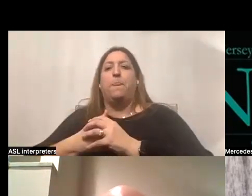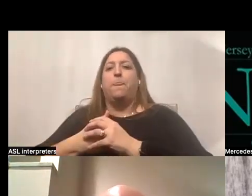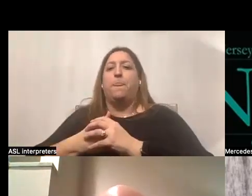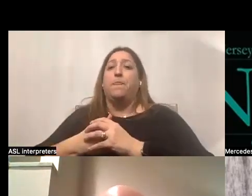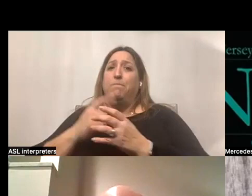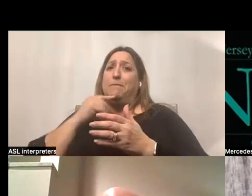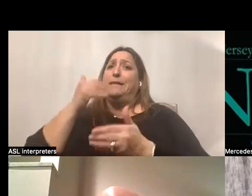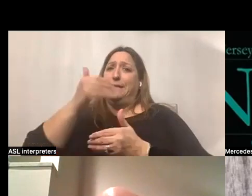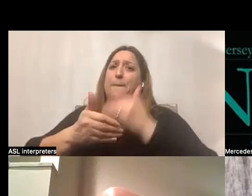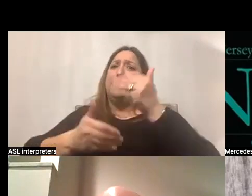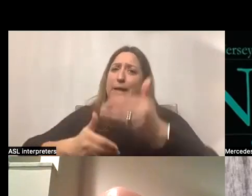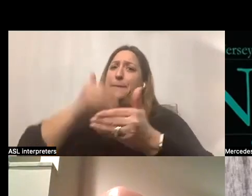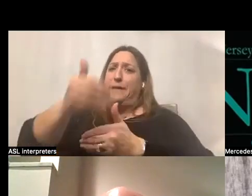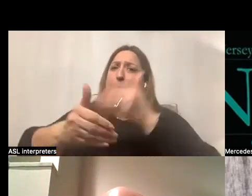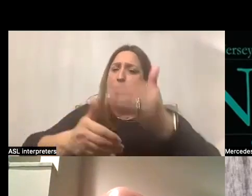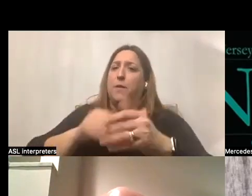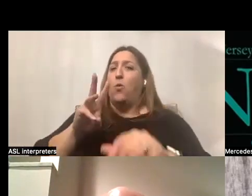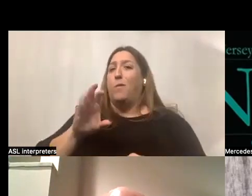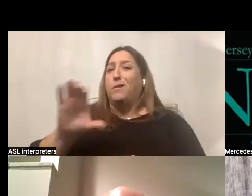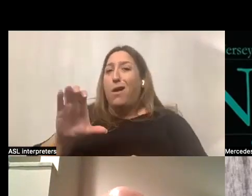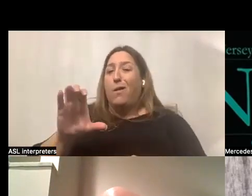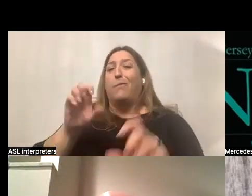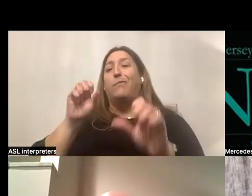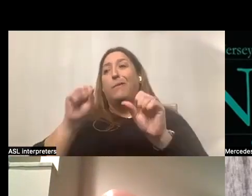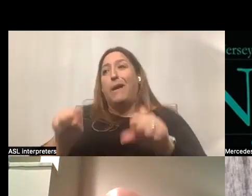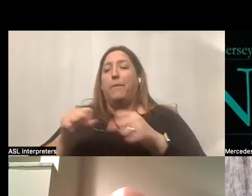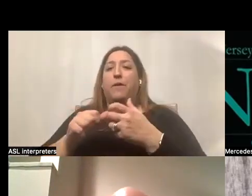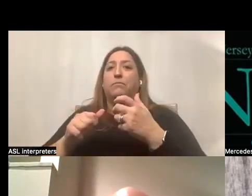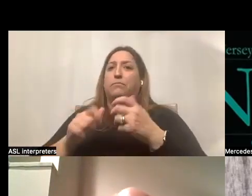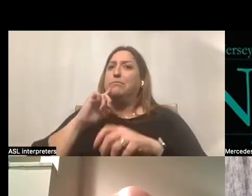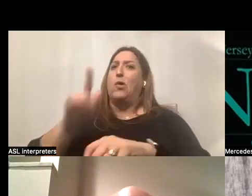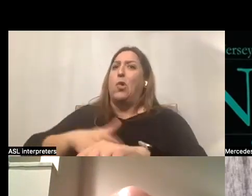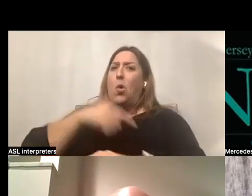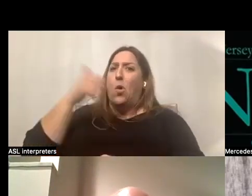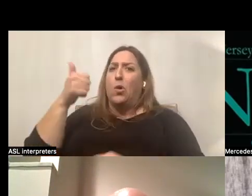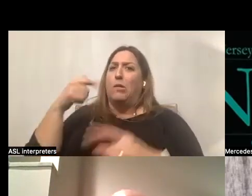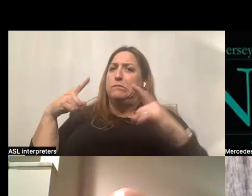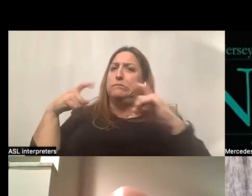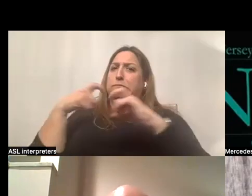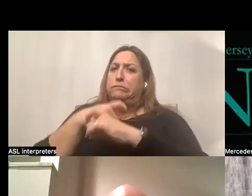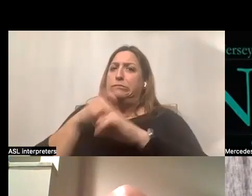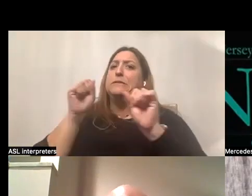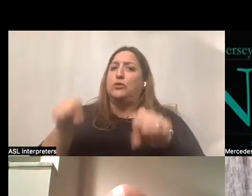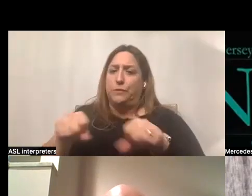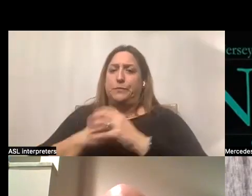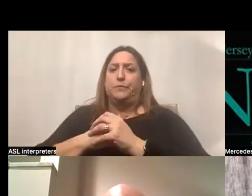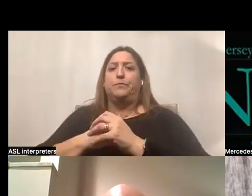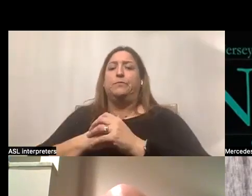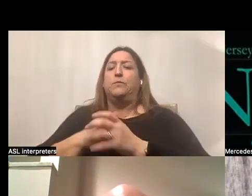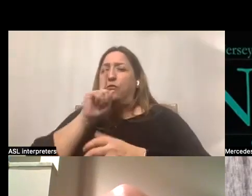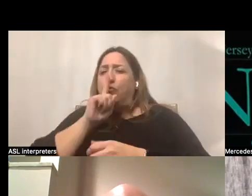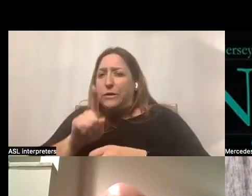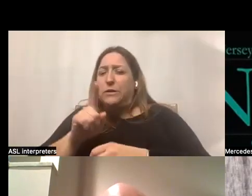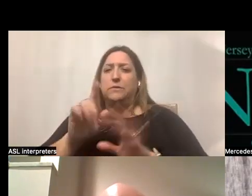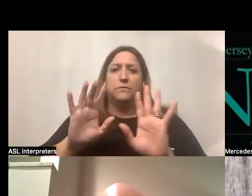few steps there, and the workers comp can be one of the longer and one of the more complicated ones. So we really make sure